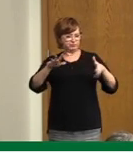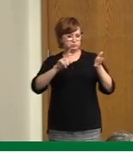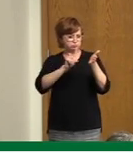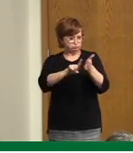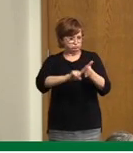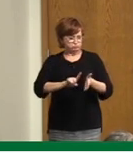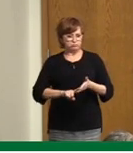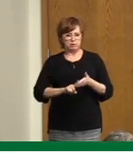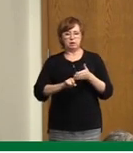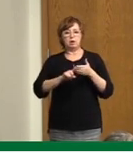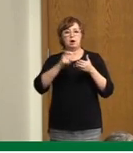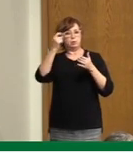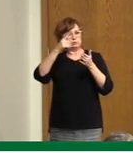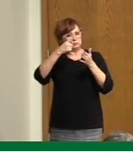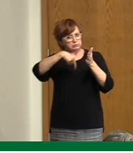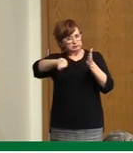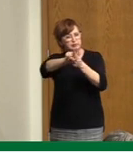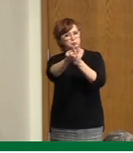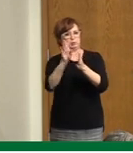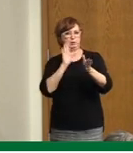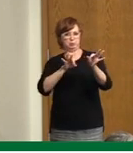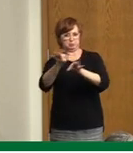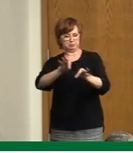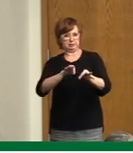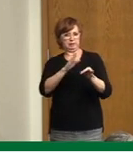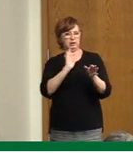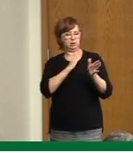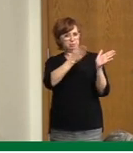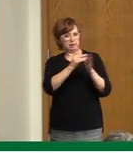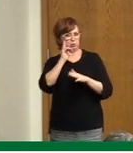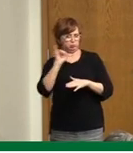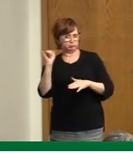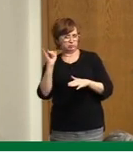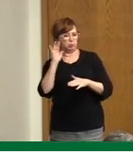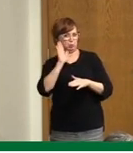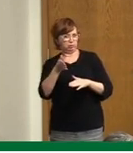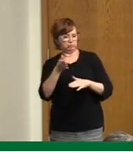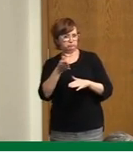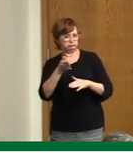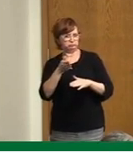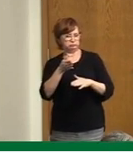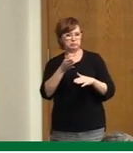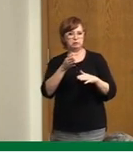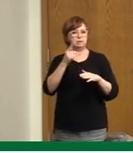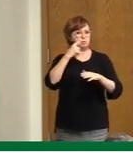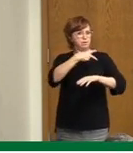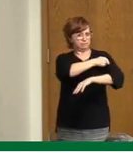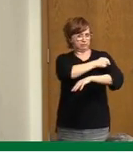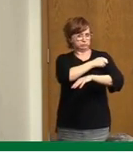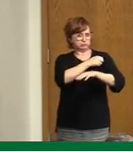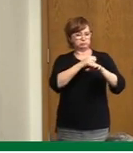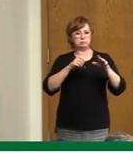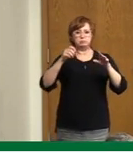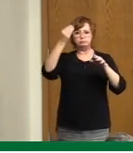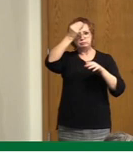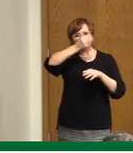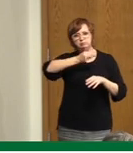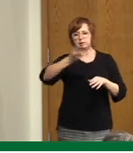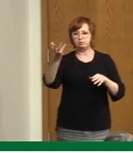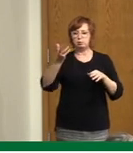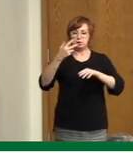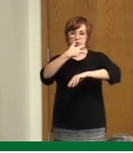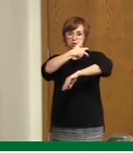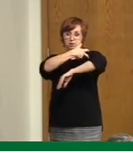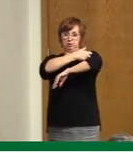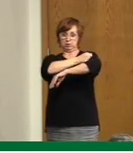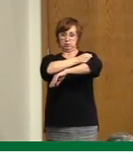For now, I want everybody to know we in Saskatchewan are ready to go. As soon as the federal government is able to